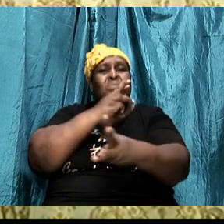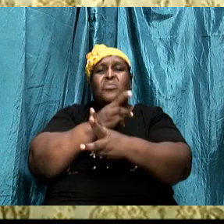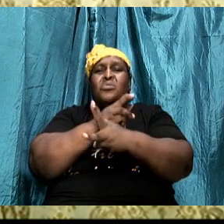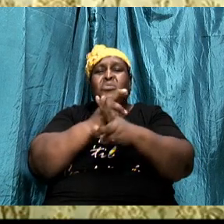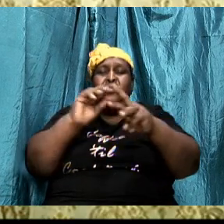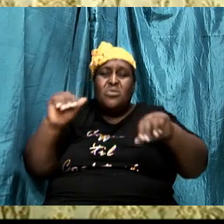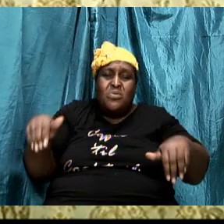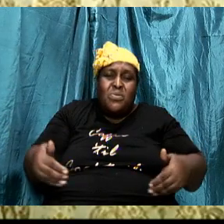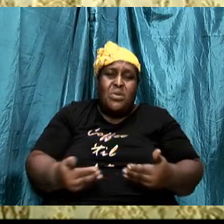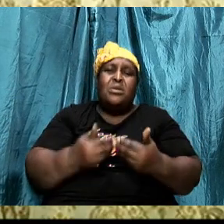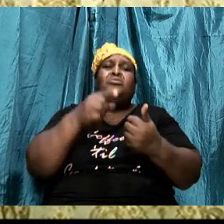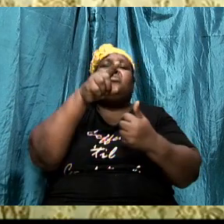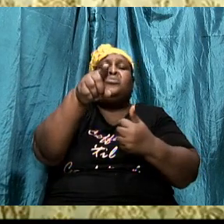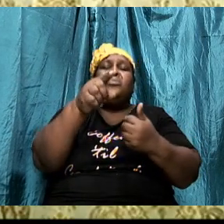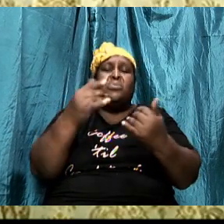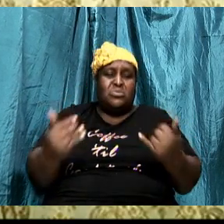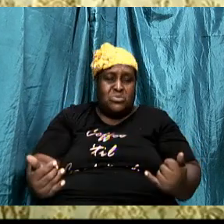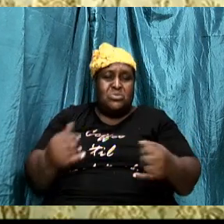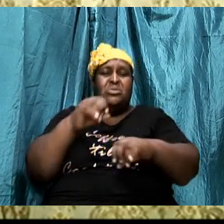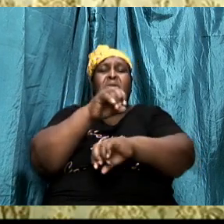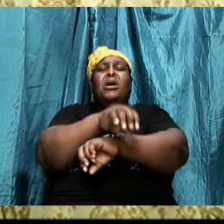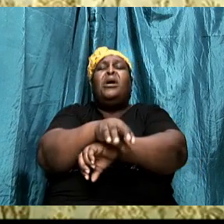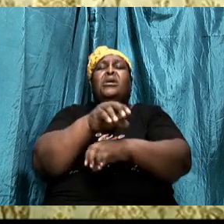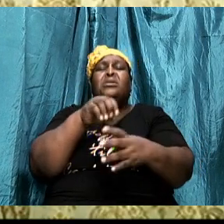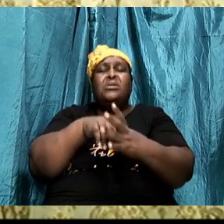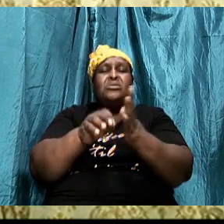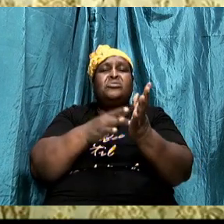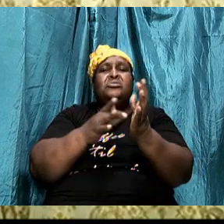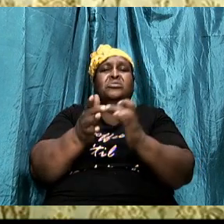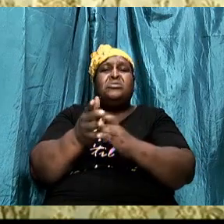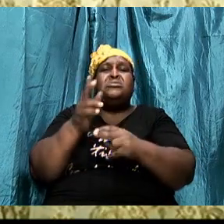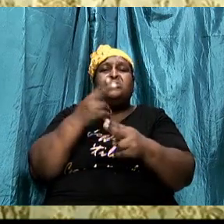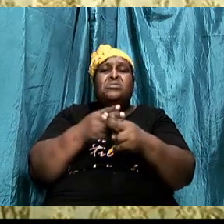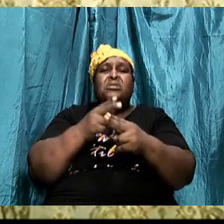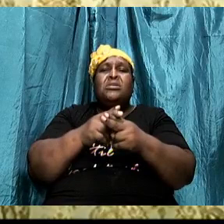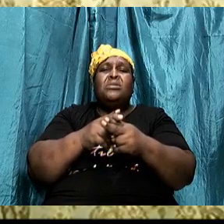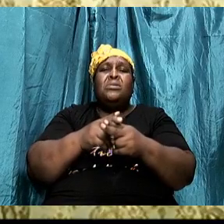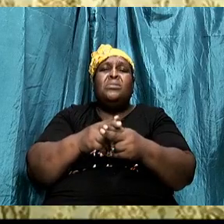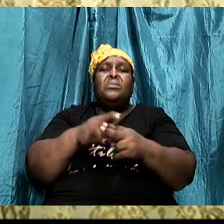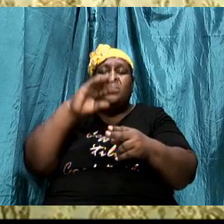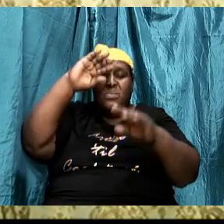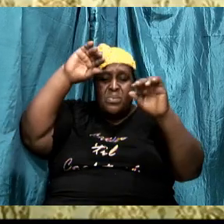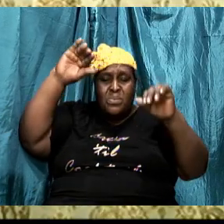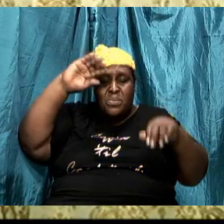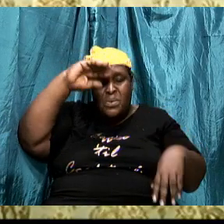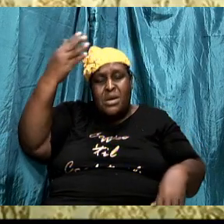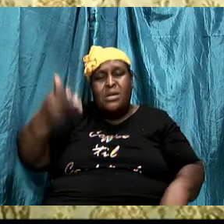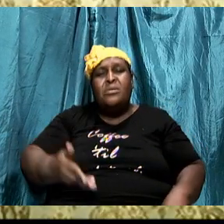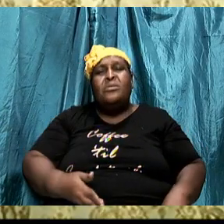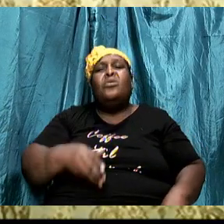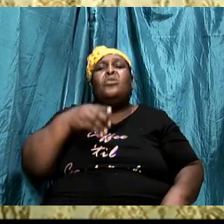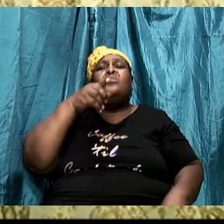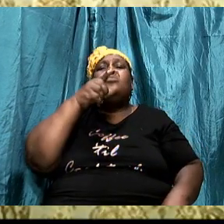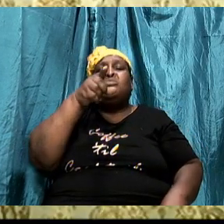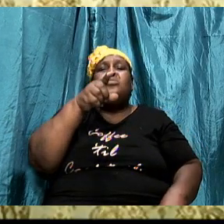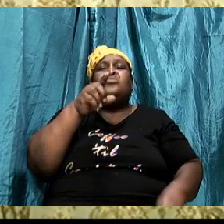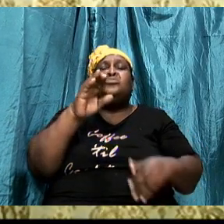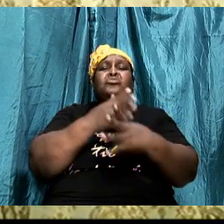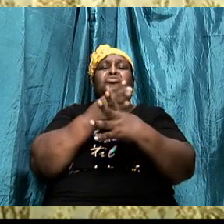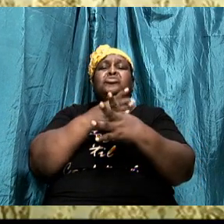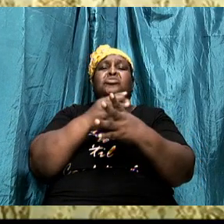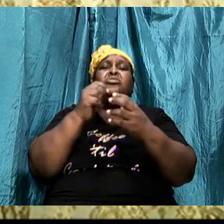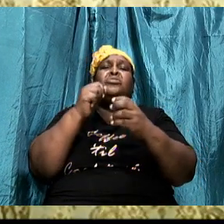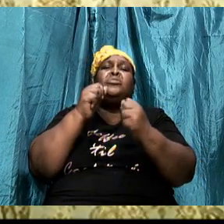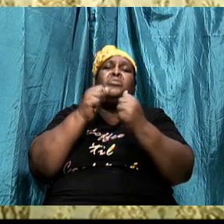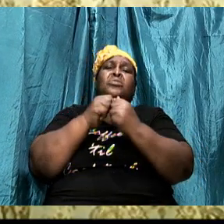name of Jesus Christ. And we welcome you to share in the Word of God with us. We pray, we